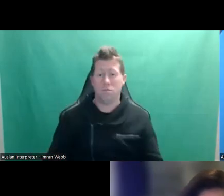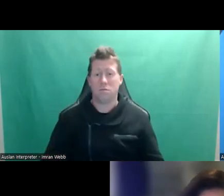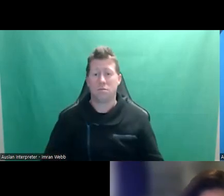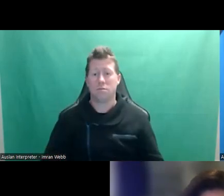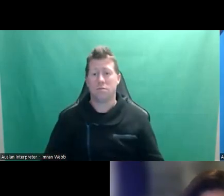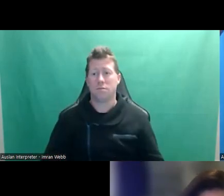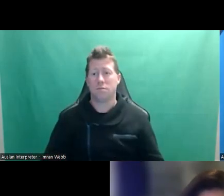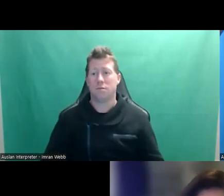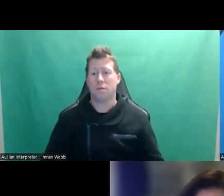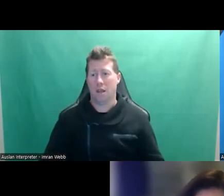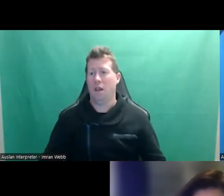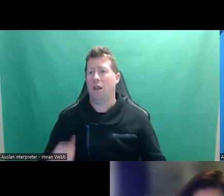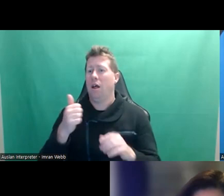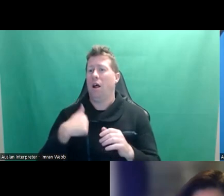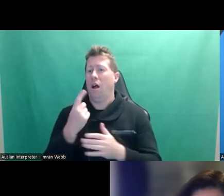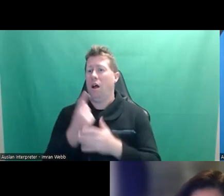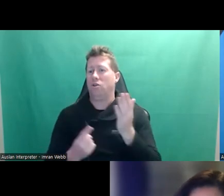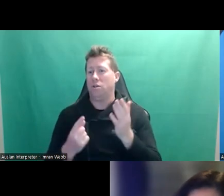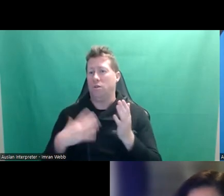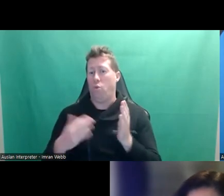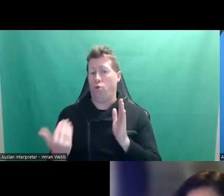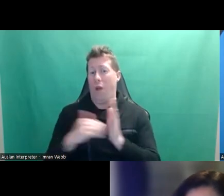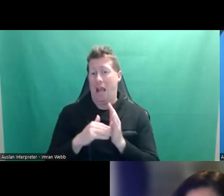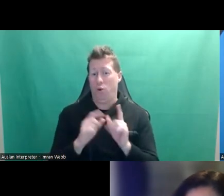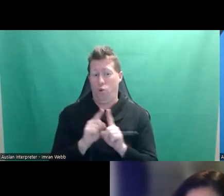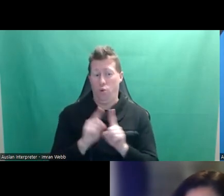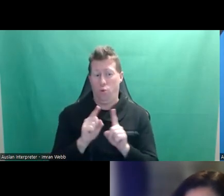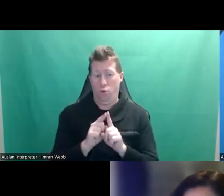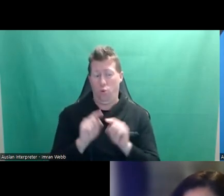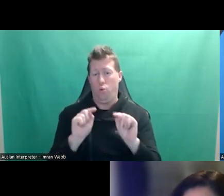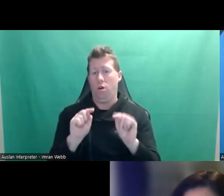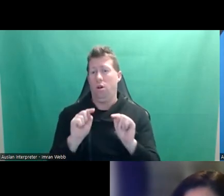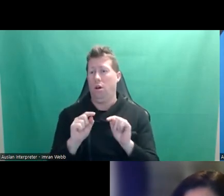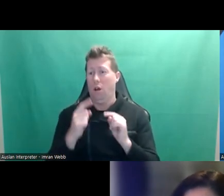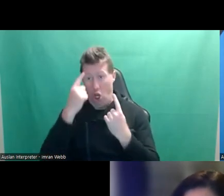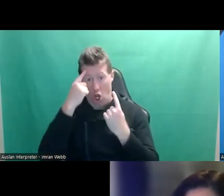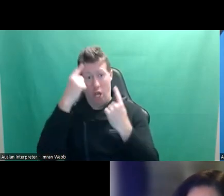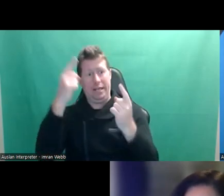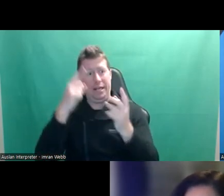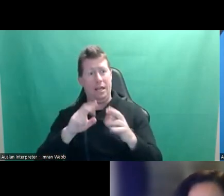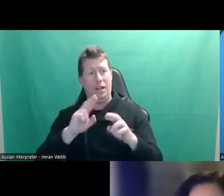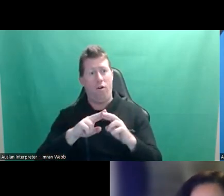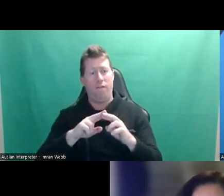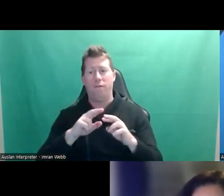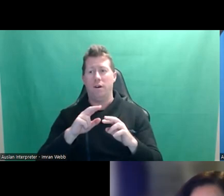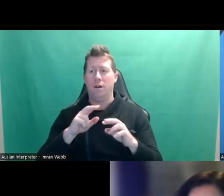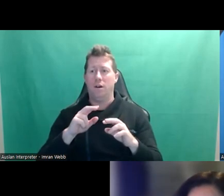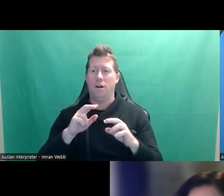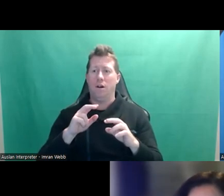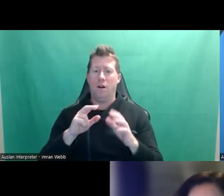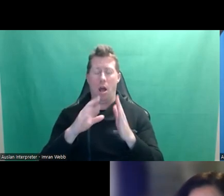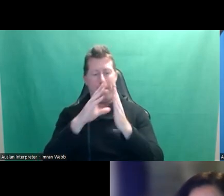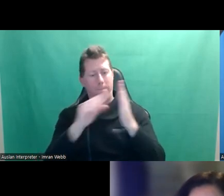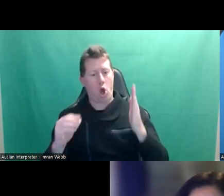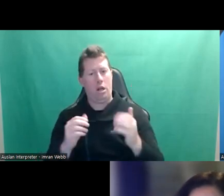So also just want to add to that, that on this idea that I touched on before about modelling